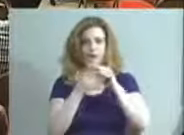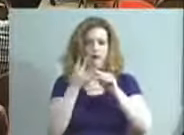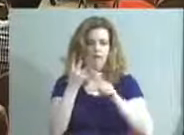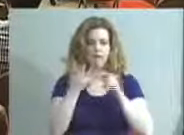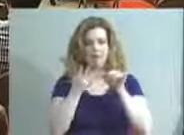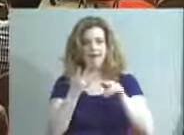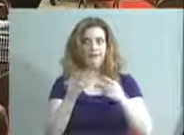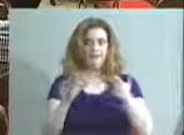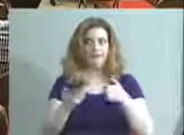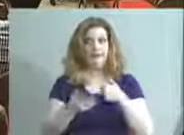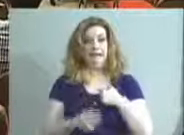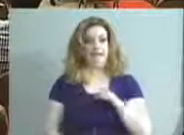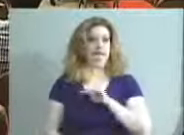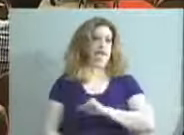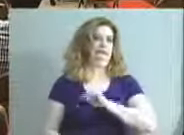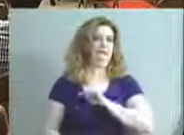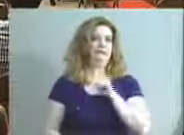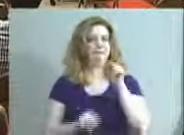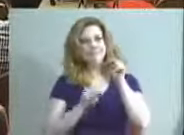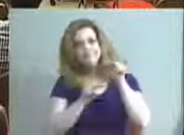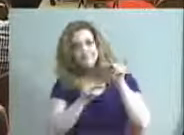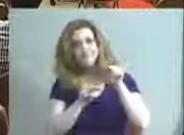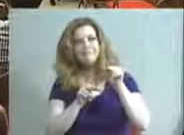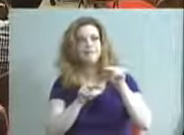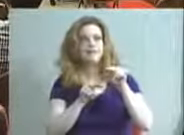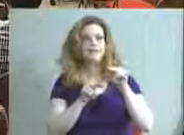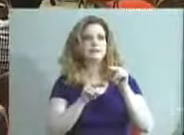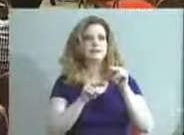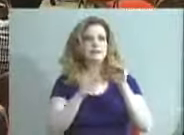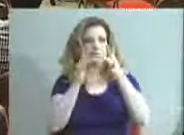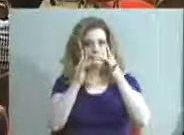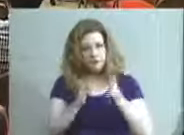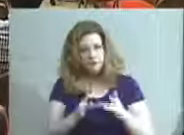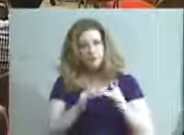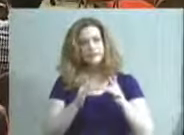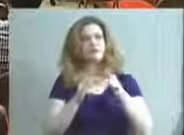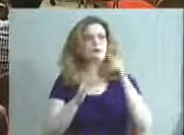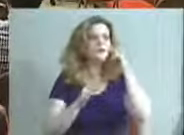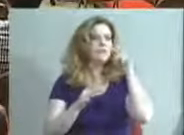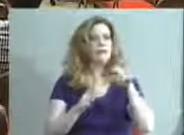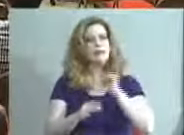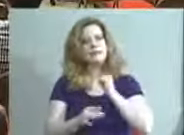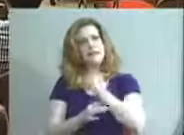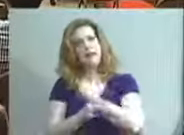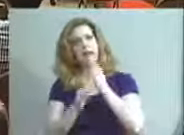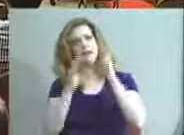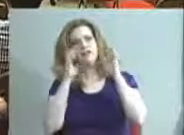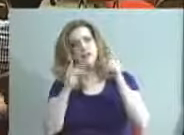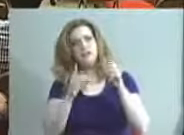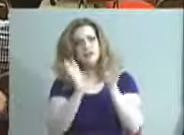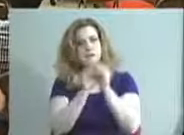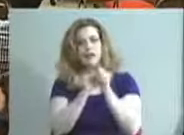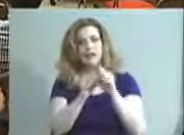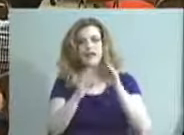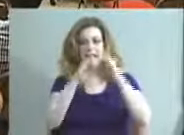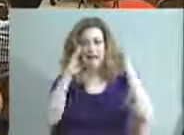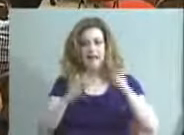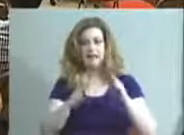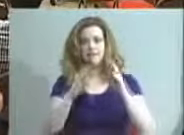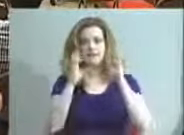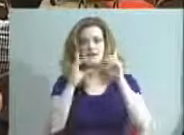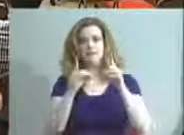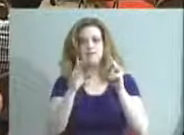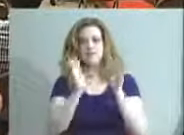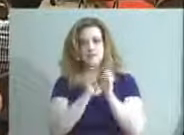I have been guilty of watching some streams of the Senate Education Committee and the House Education Committee, but it is